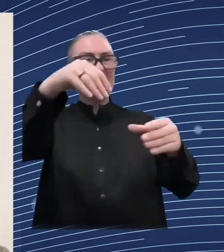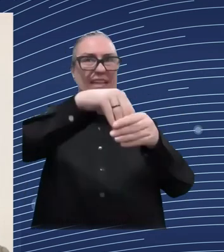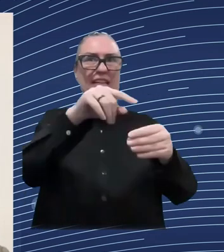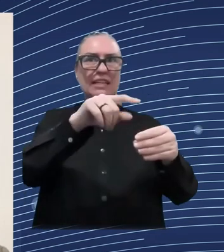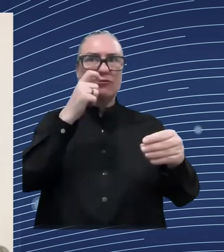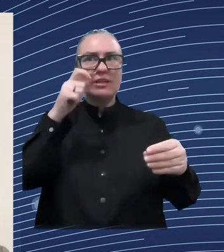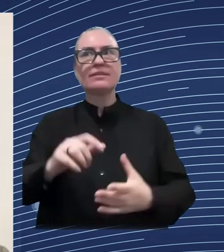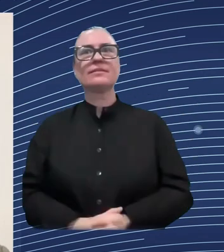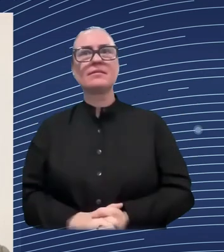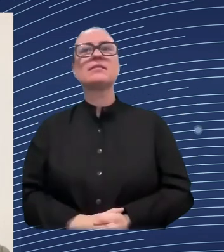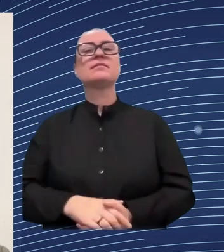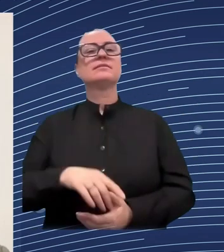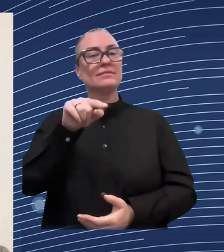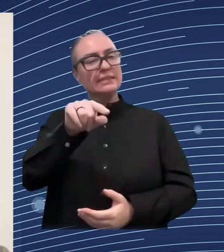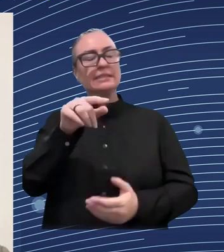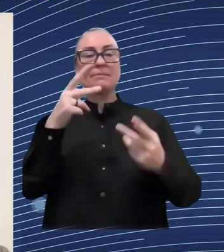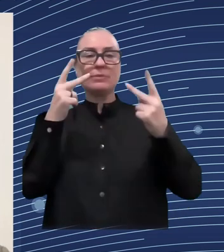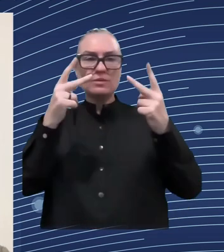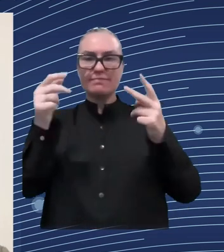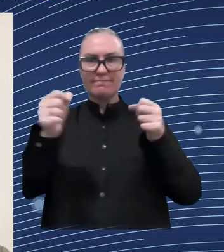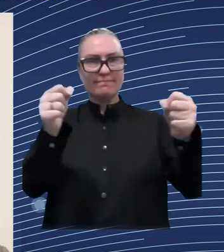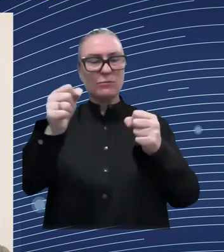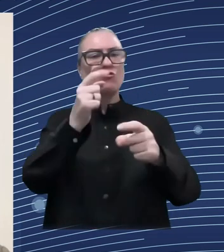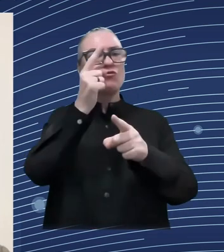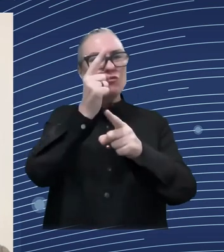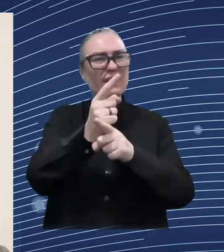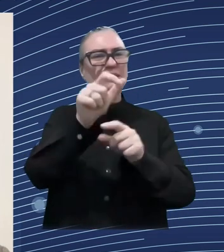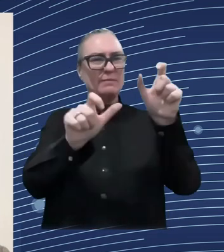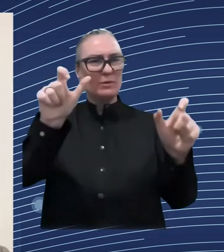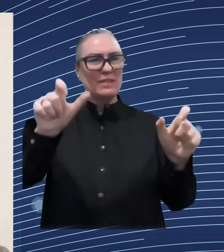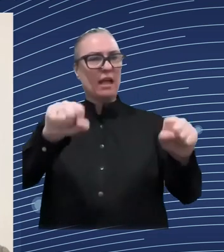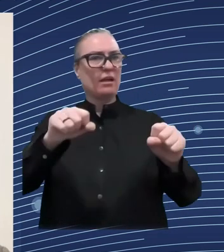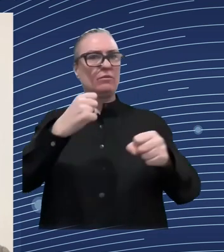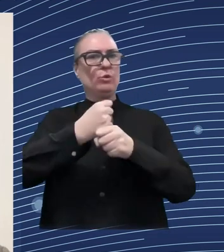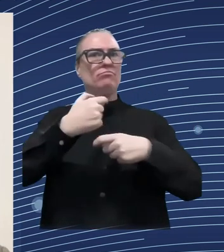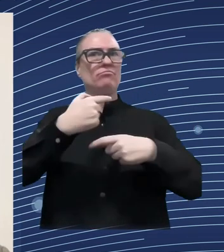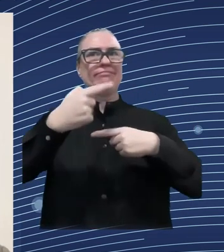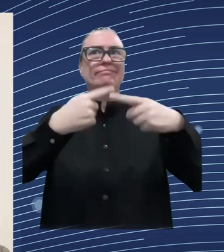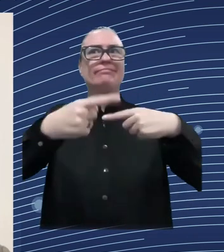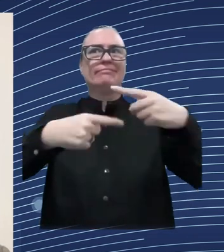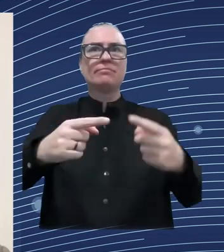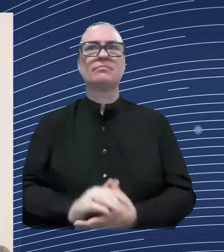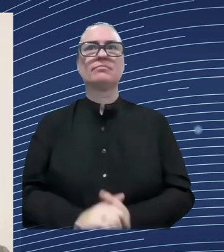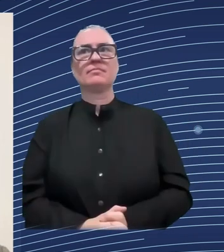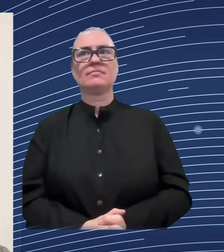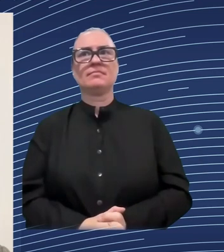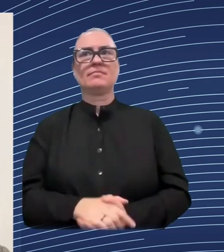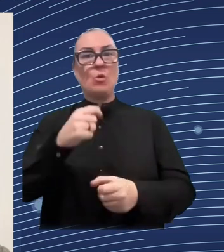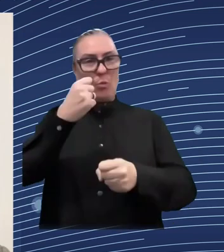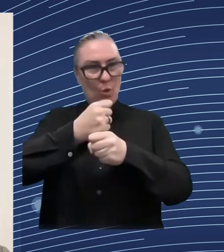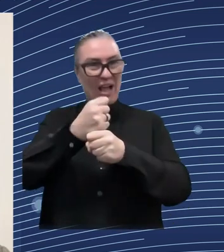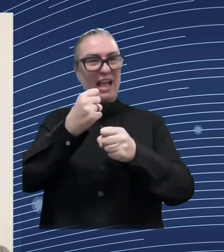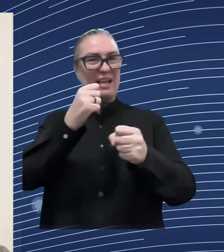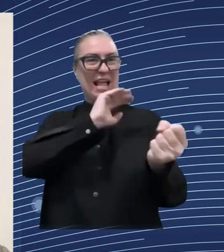a unique and very valuable approach so we work very actively with our clients we we not only provide um